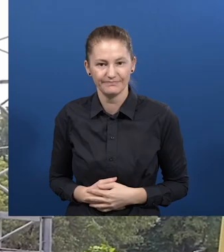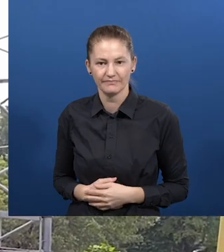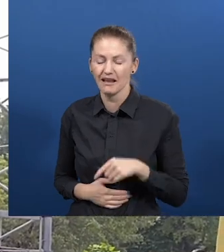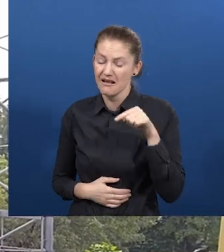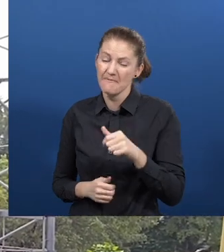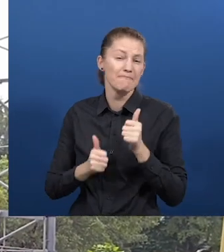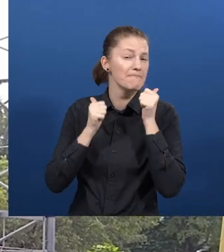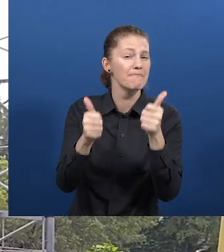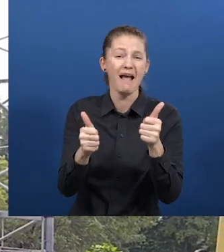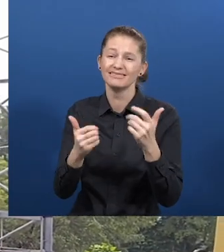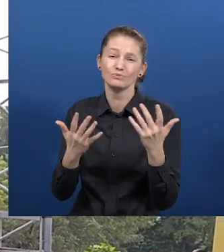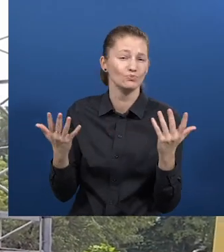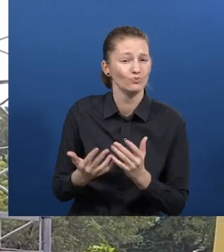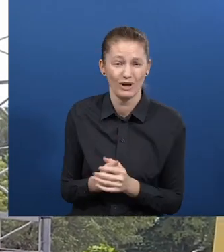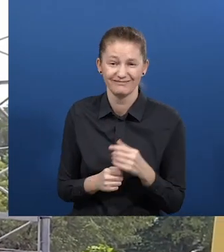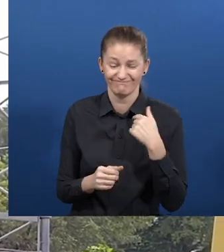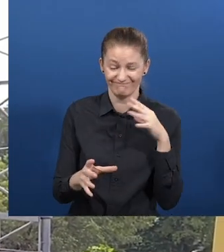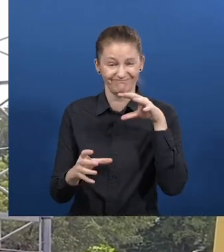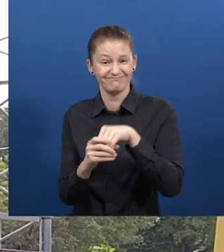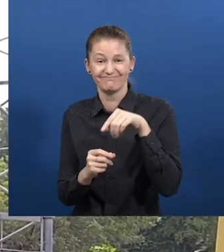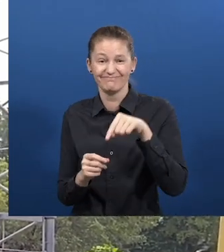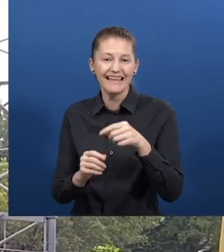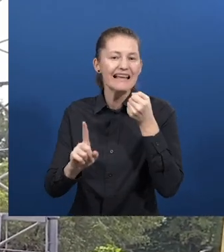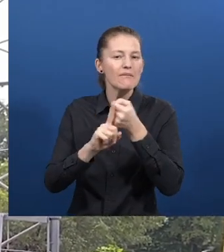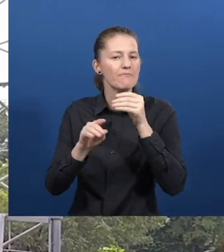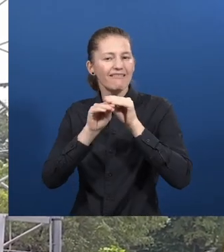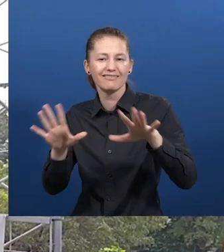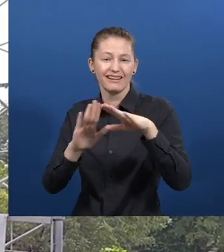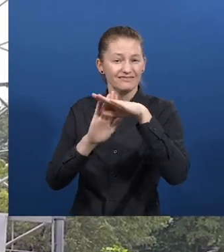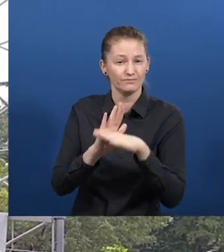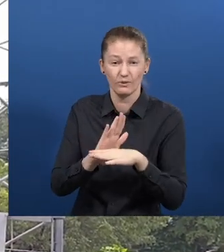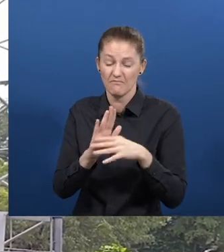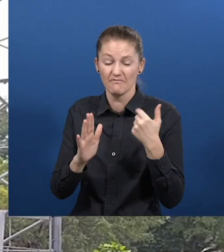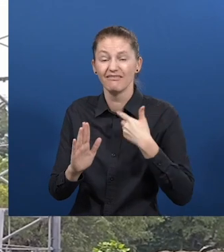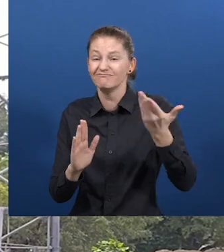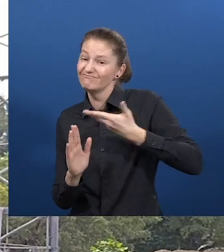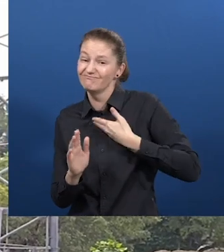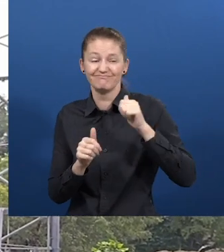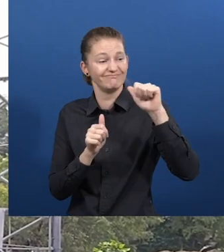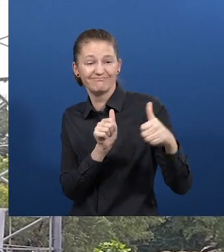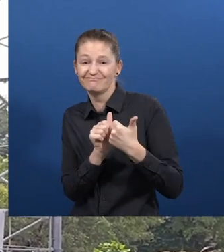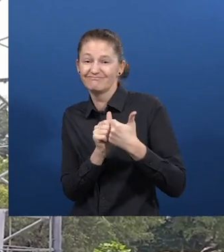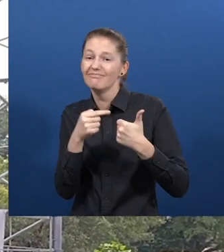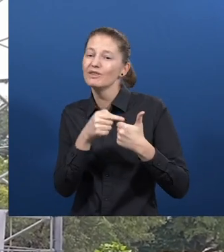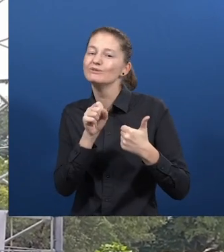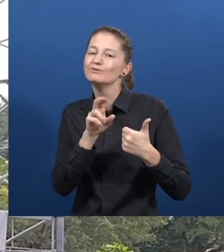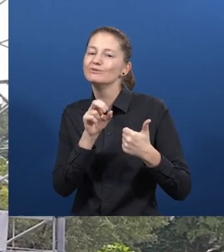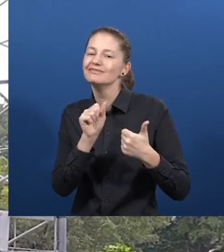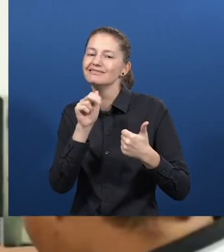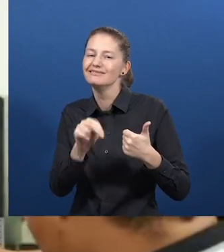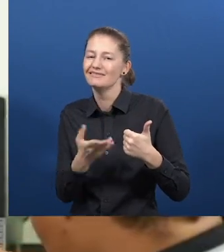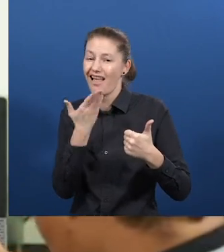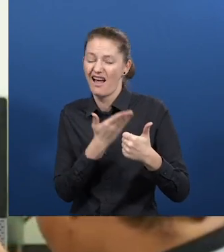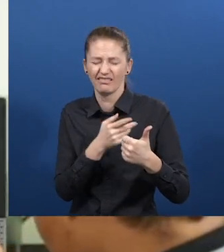transfer program is to have access to the mentors like Susan. She's absolutely brilliant. Always